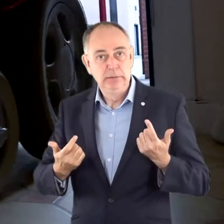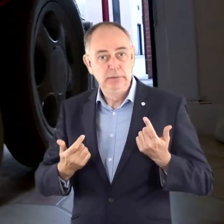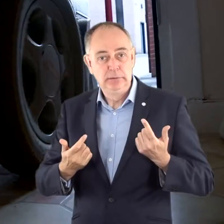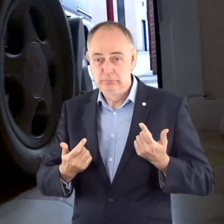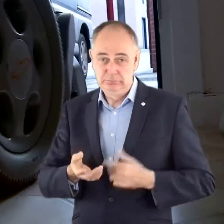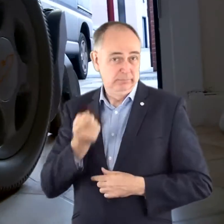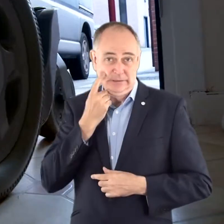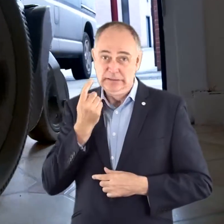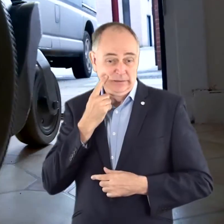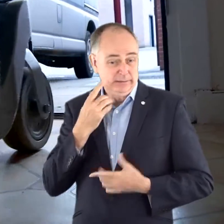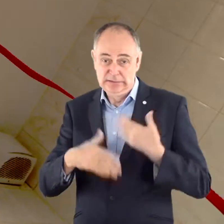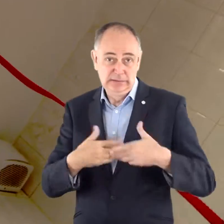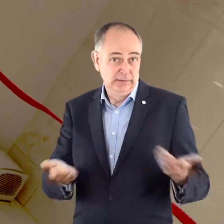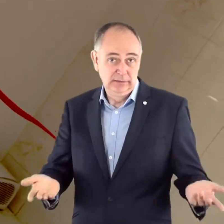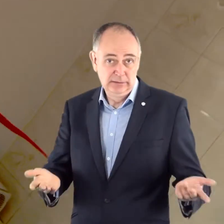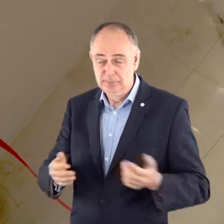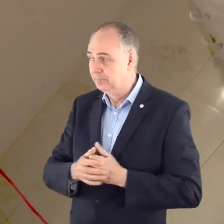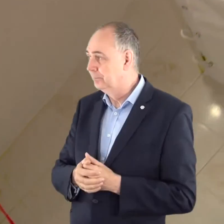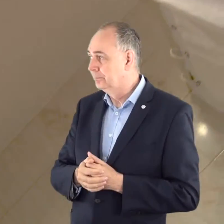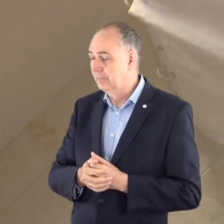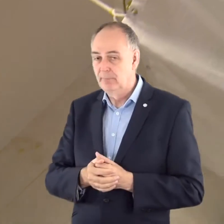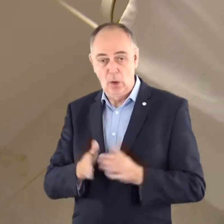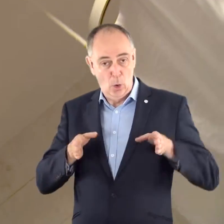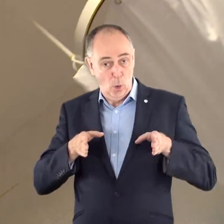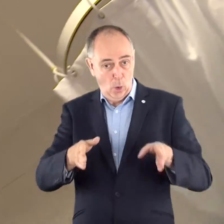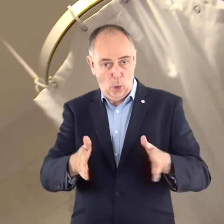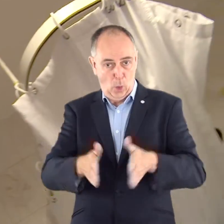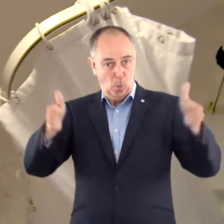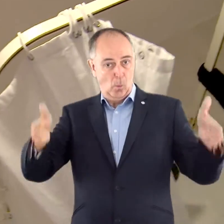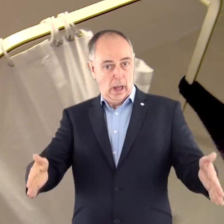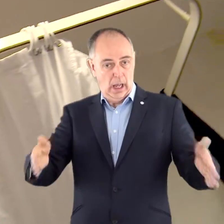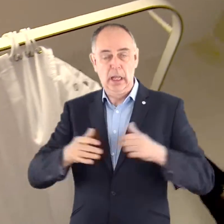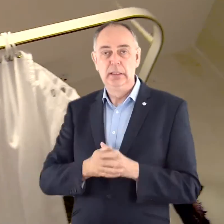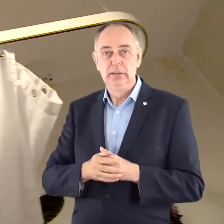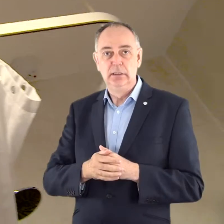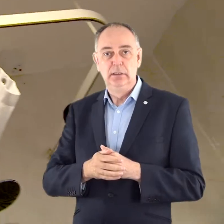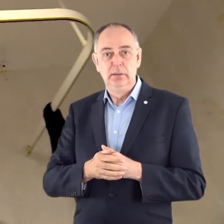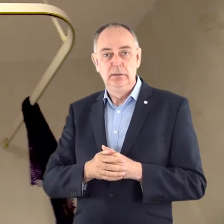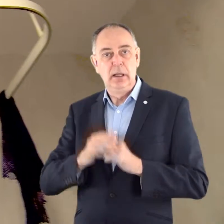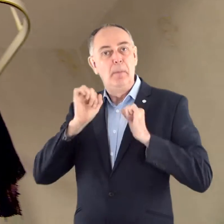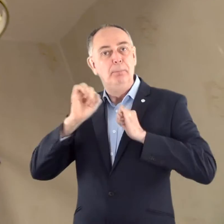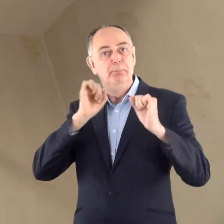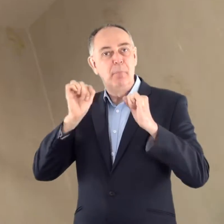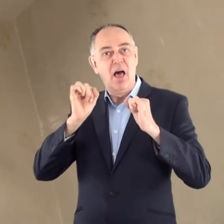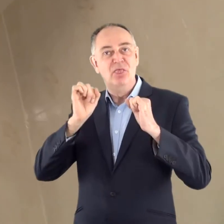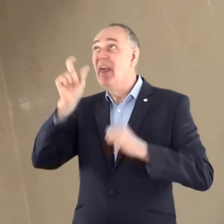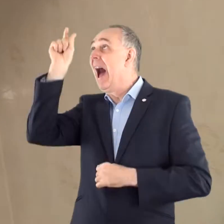wide hallway, ceiling tracked in the bathroom to hoist Rebecca,